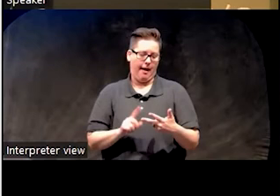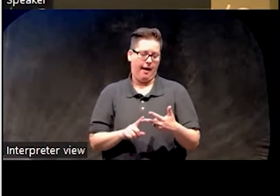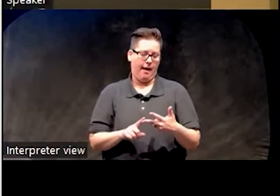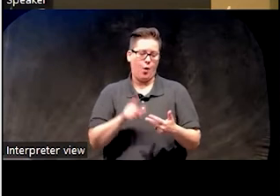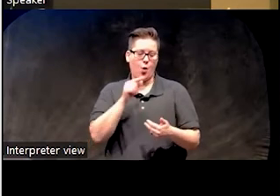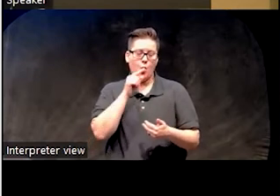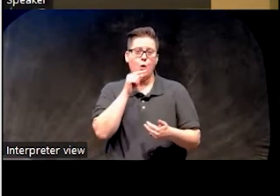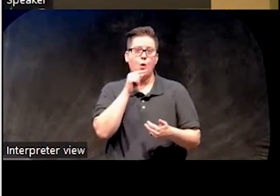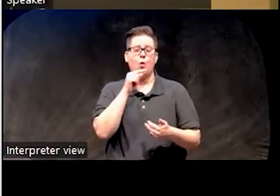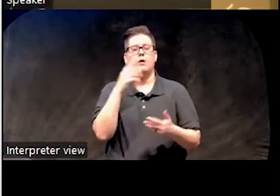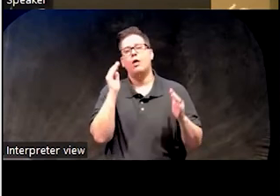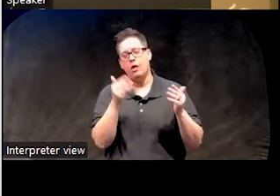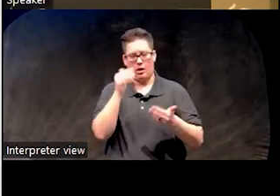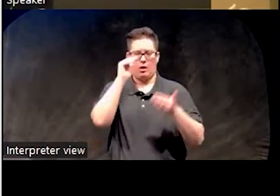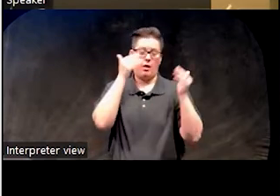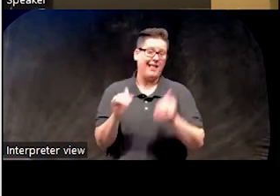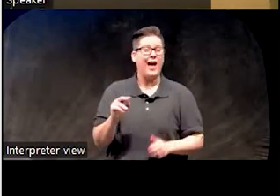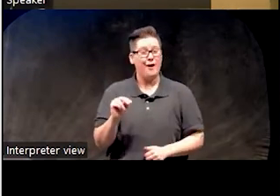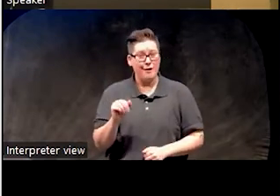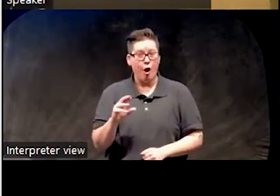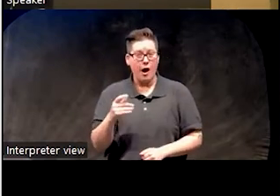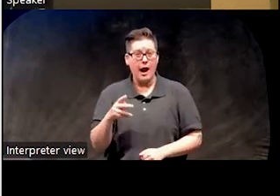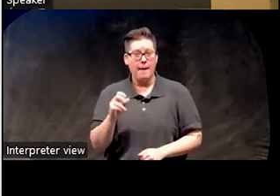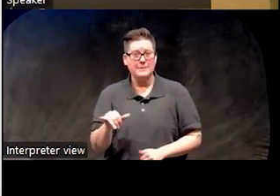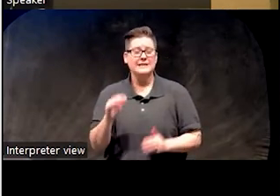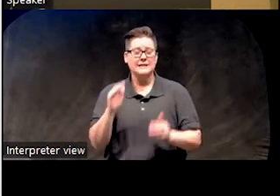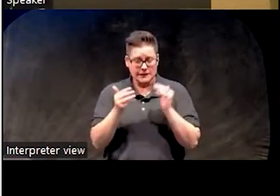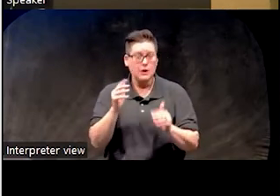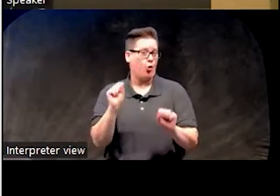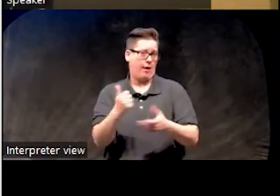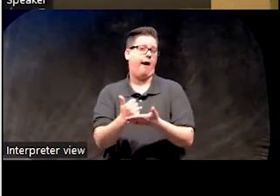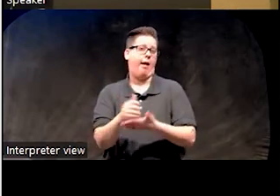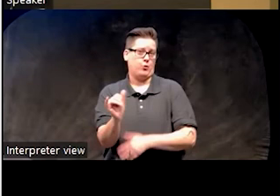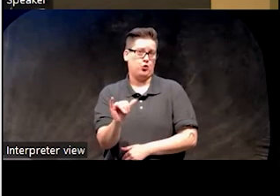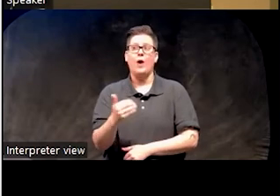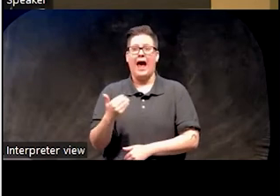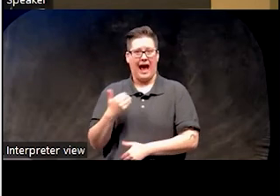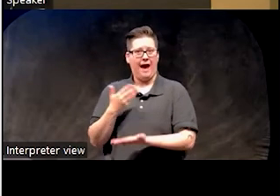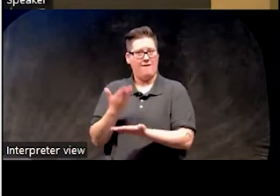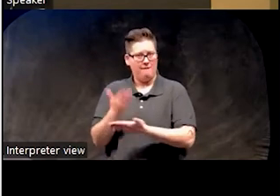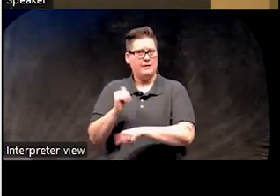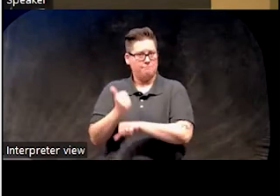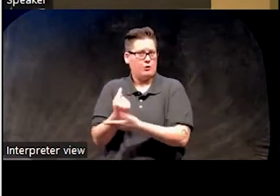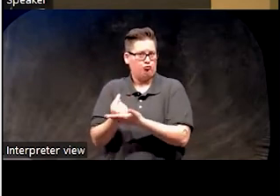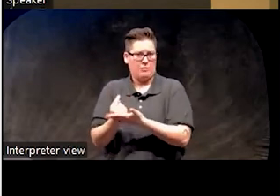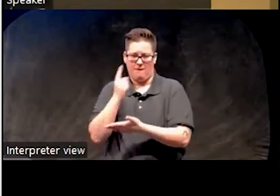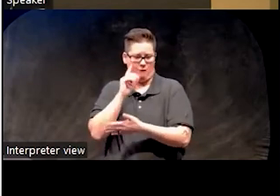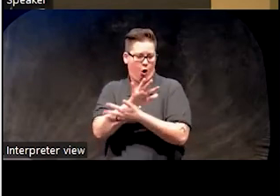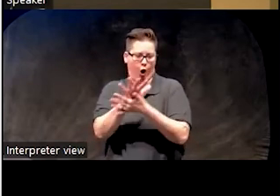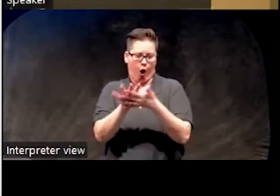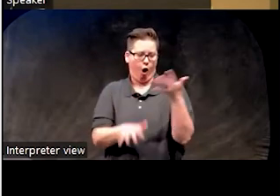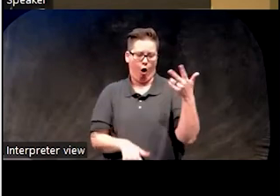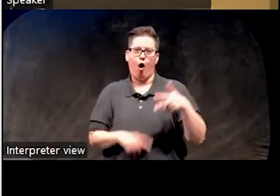hypersomnia or excessive sleepiness, such as narcolepsy. And there are empirically supported treatments for all of these